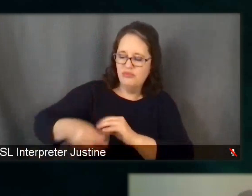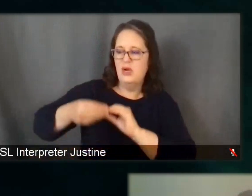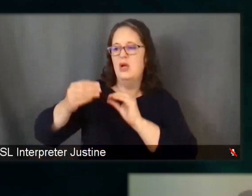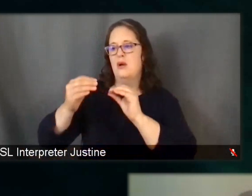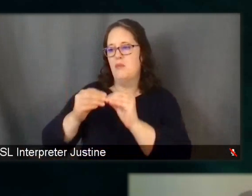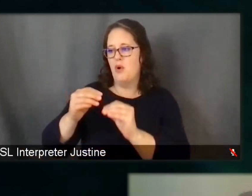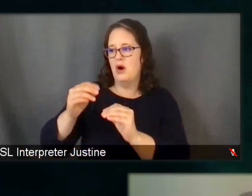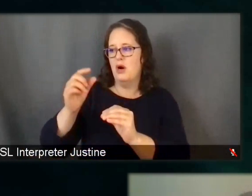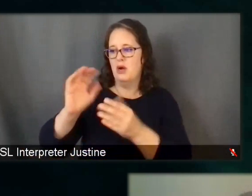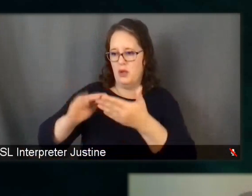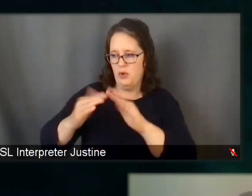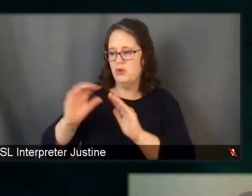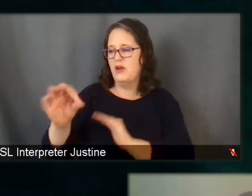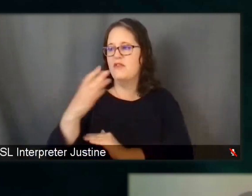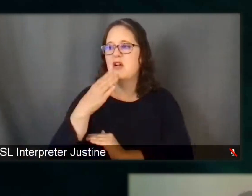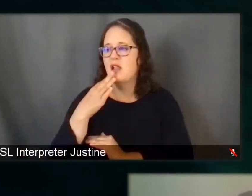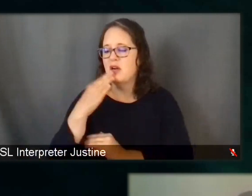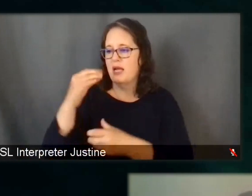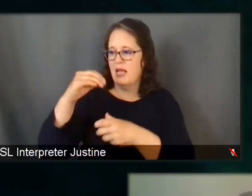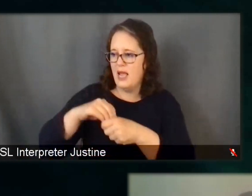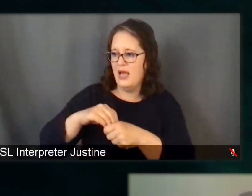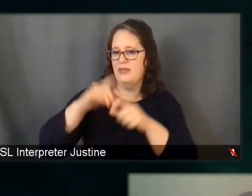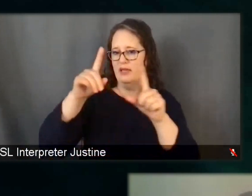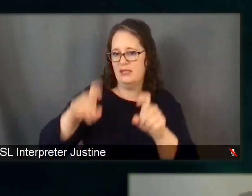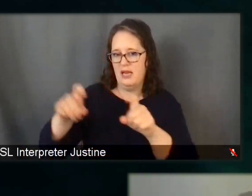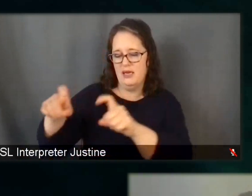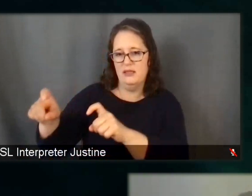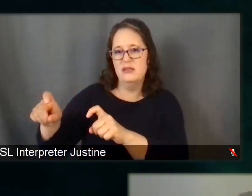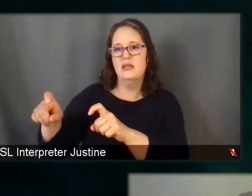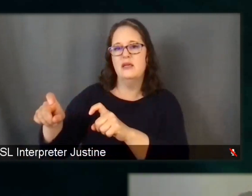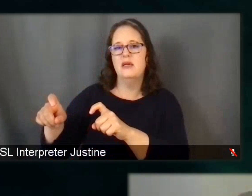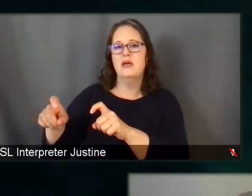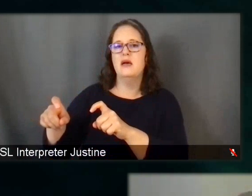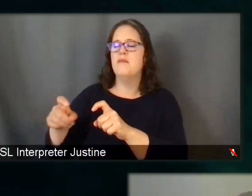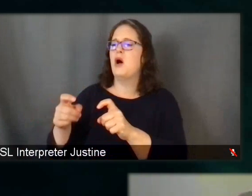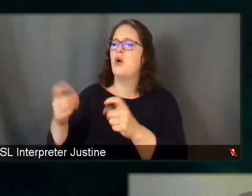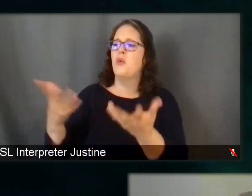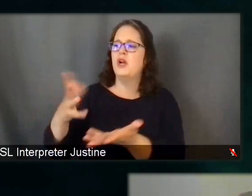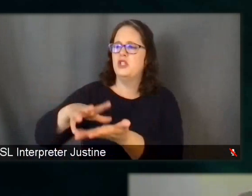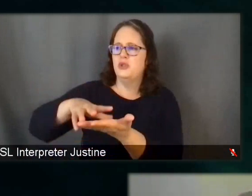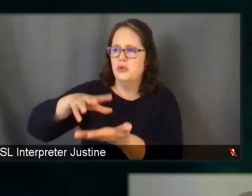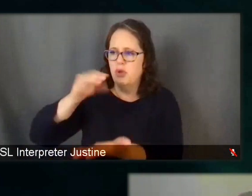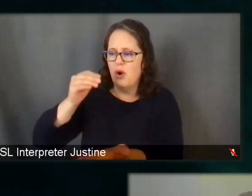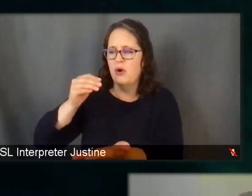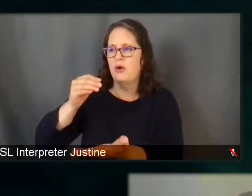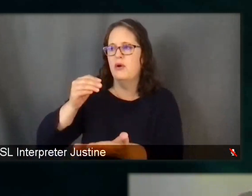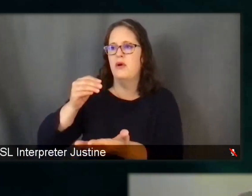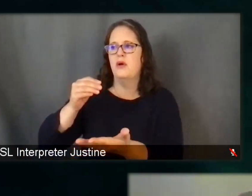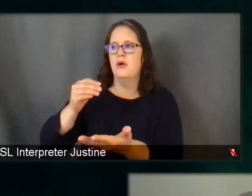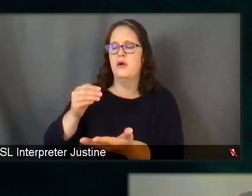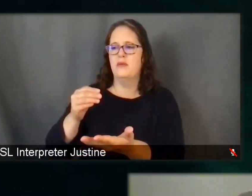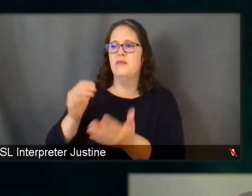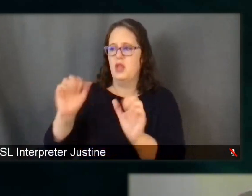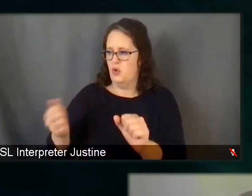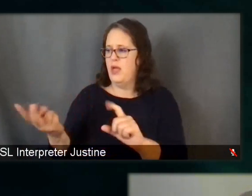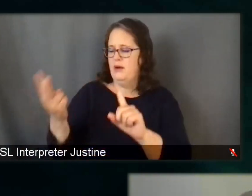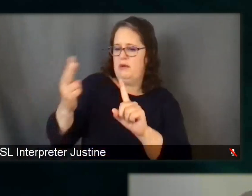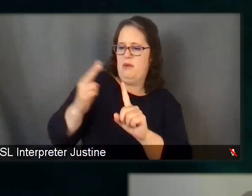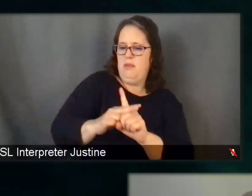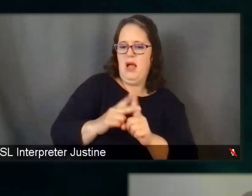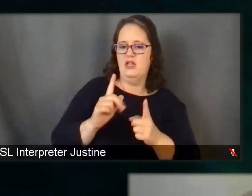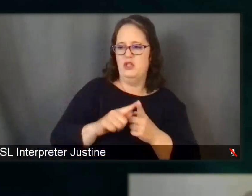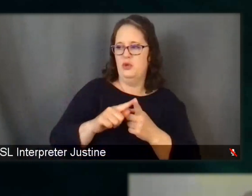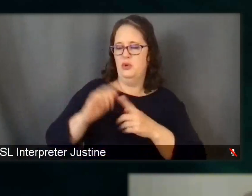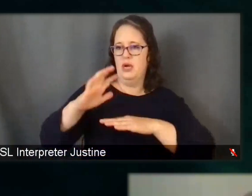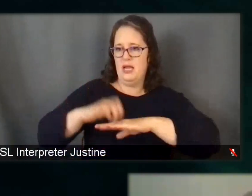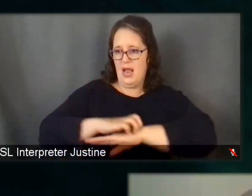carefully at this for our cancer studies, the form, what are some of the lessons learned that we can apply in cancer that could make a difference? I